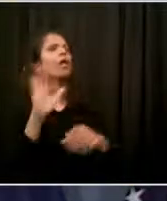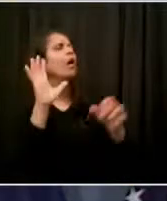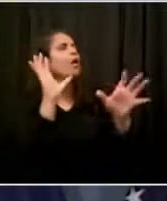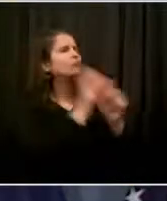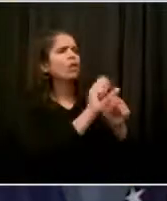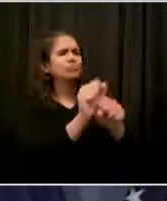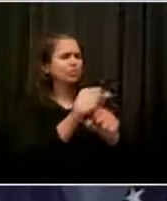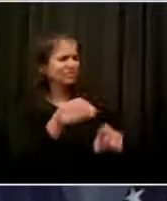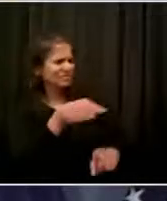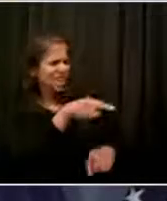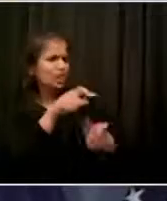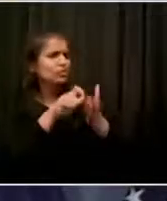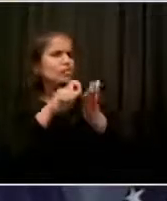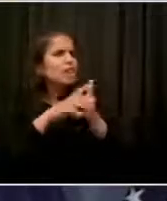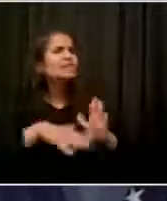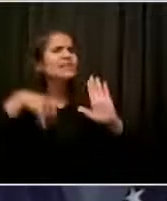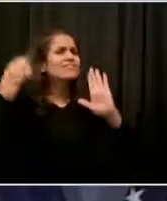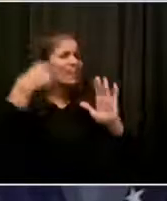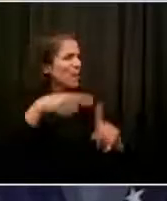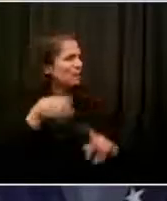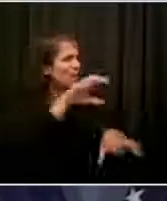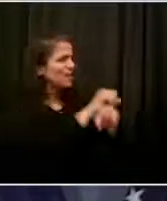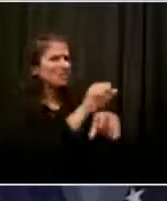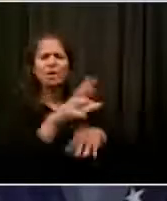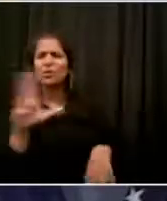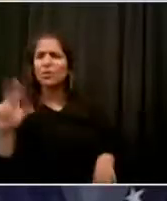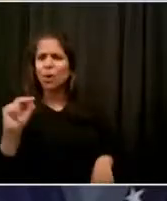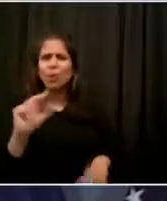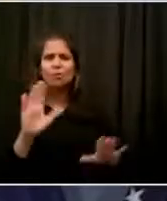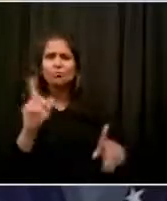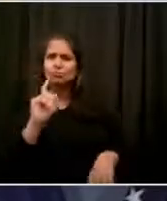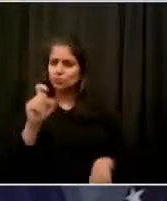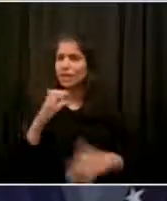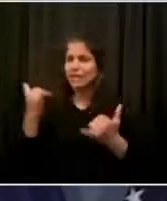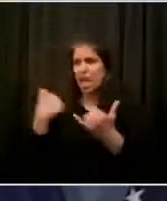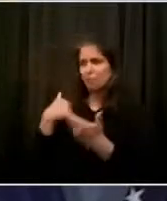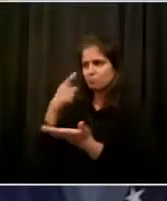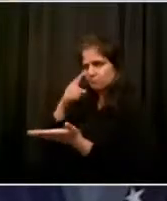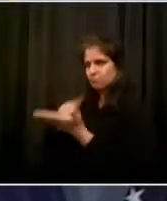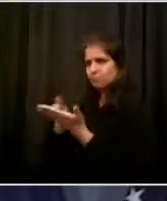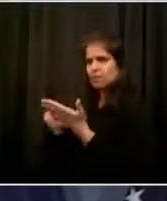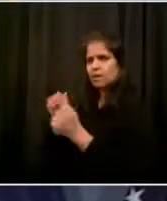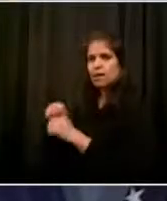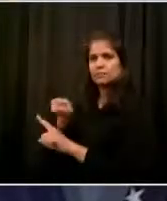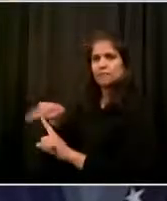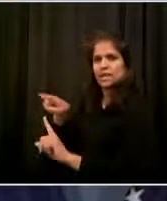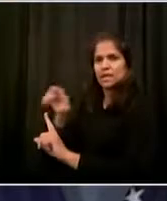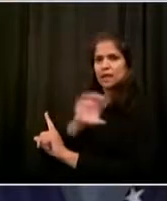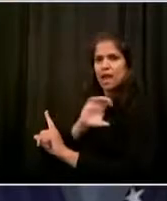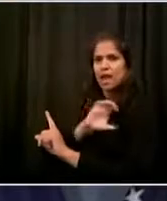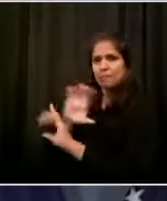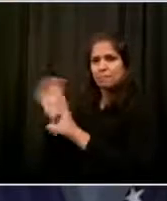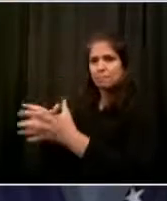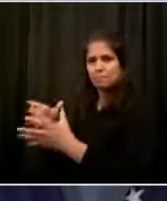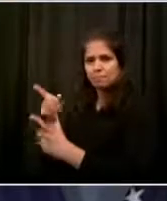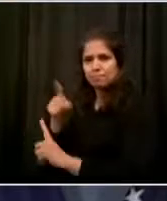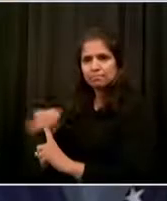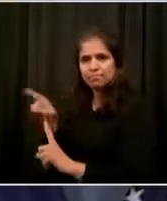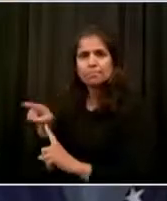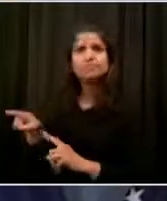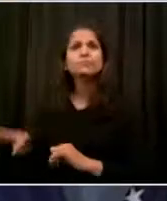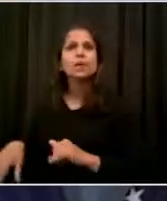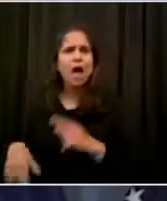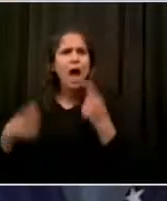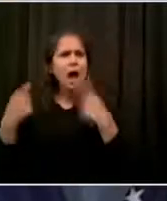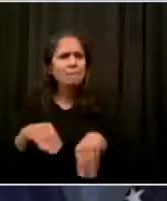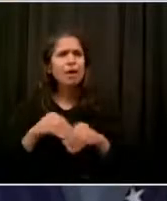specifically. But, that should be a part of the investigation of what happened in Mott Haven. I am convinced that there was a profound danger